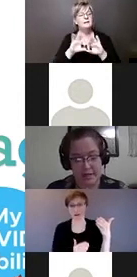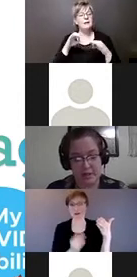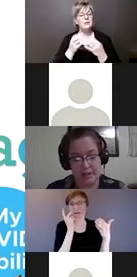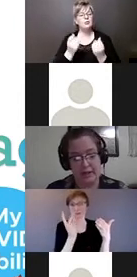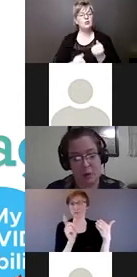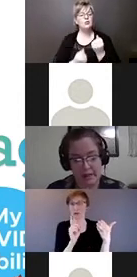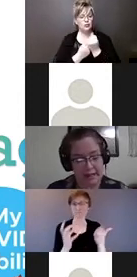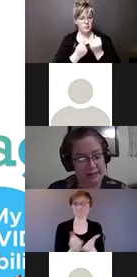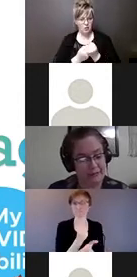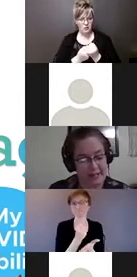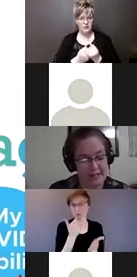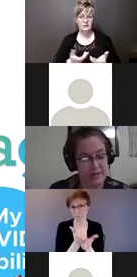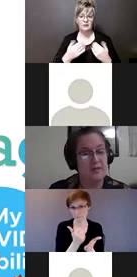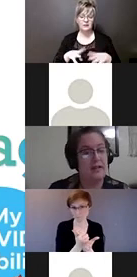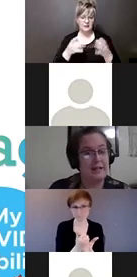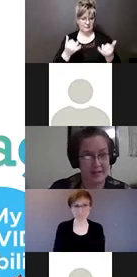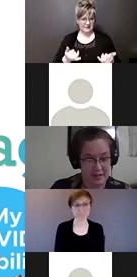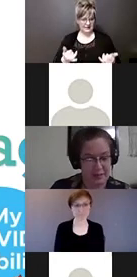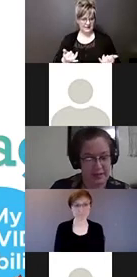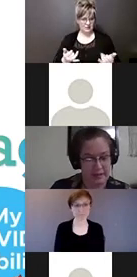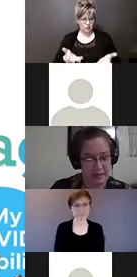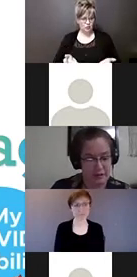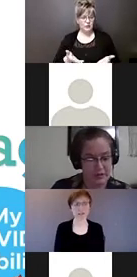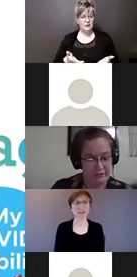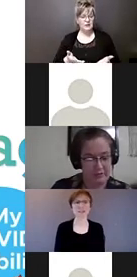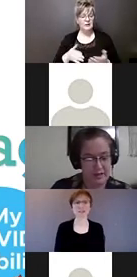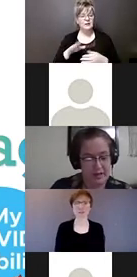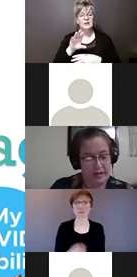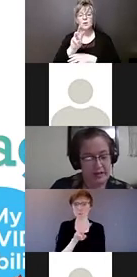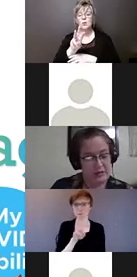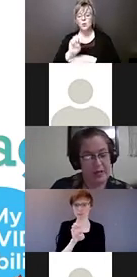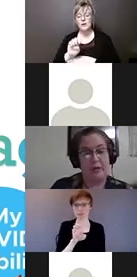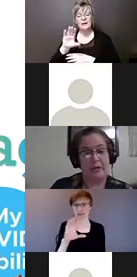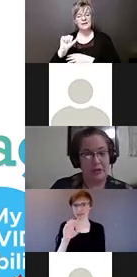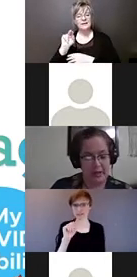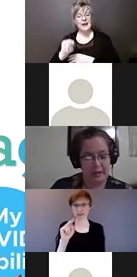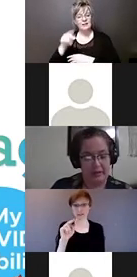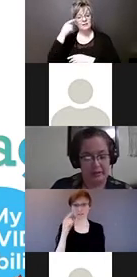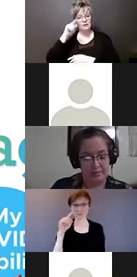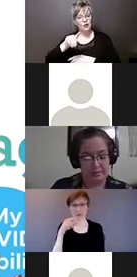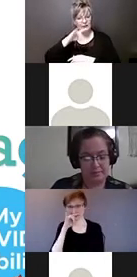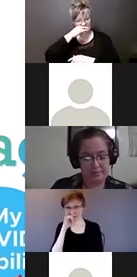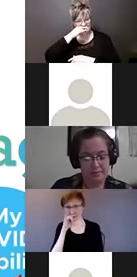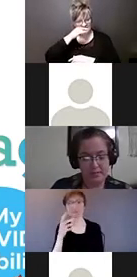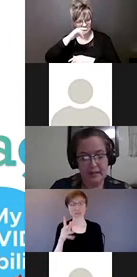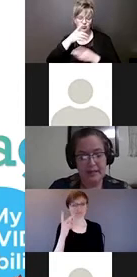presentation today that we can for kids is disability inclusive in its framework for child health.